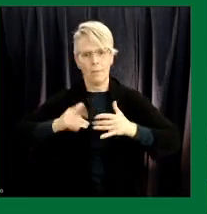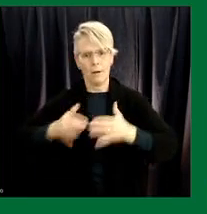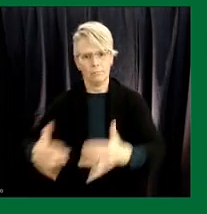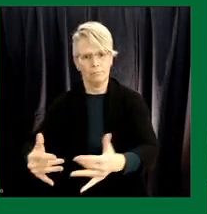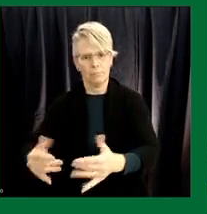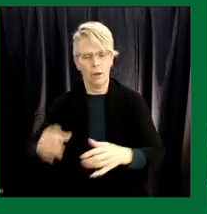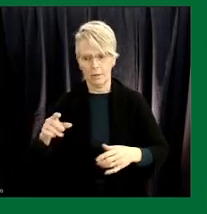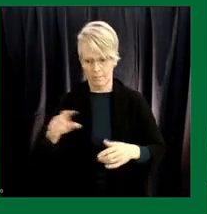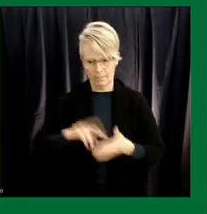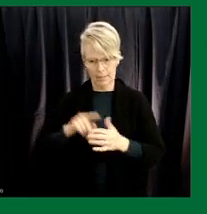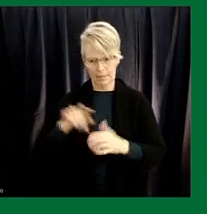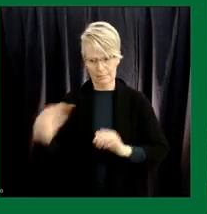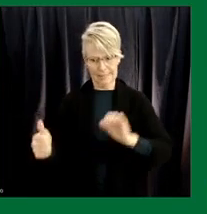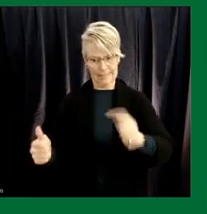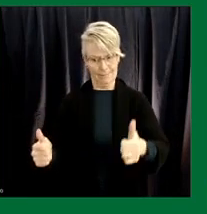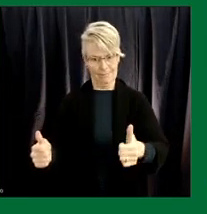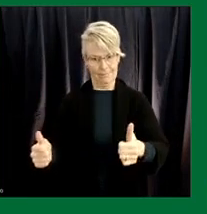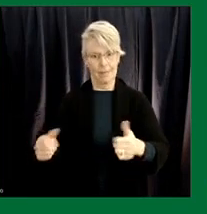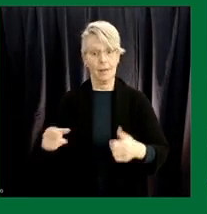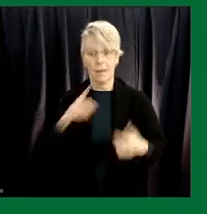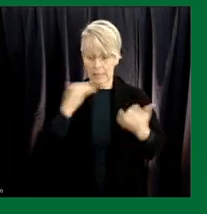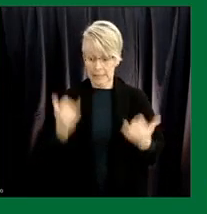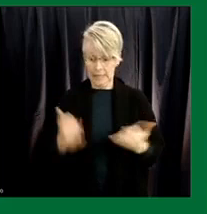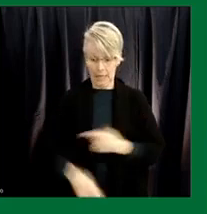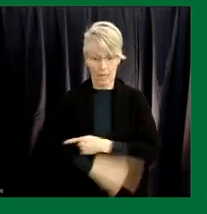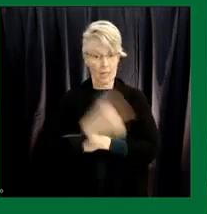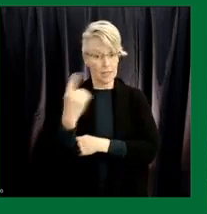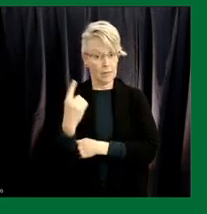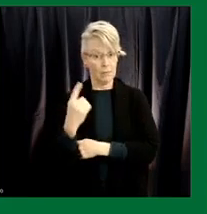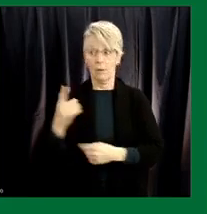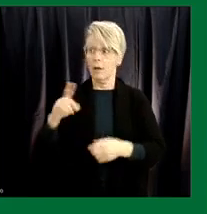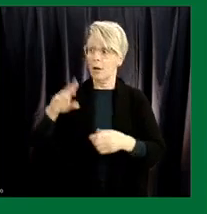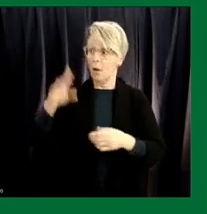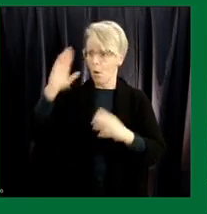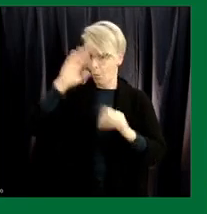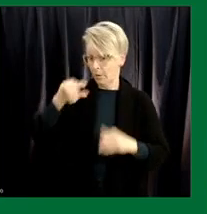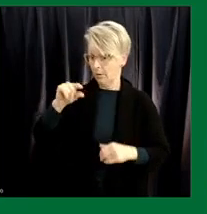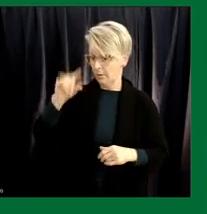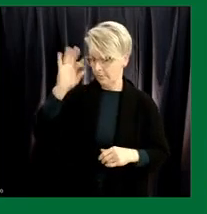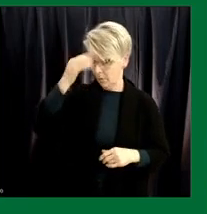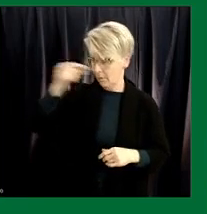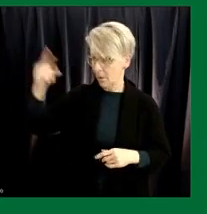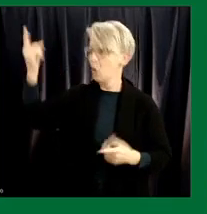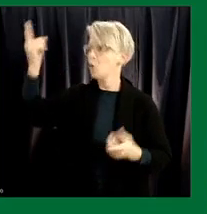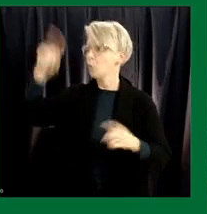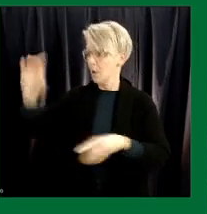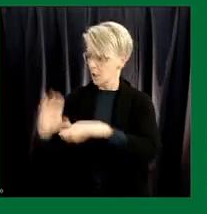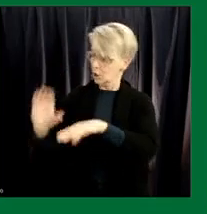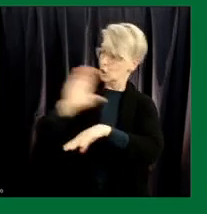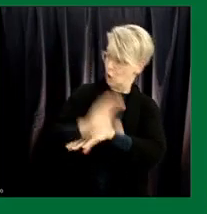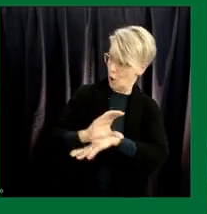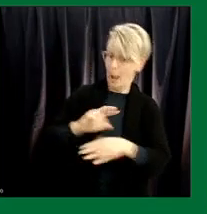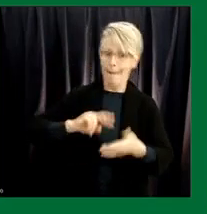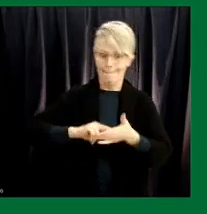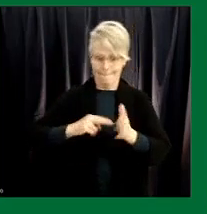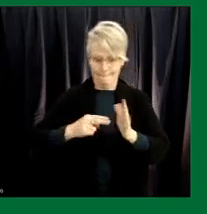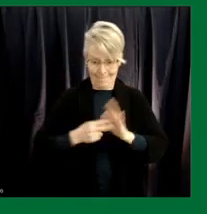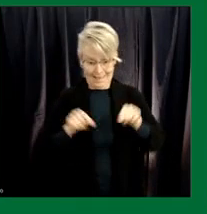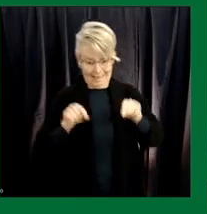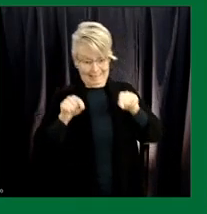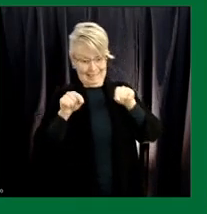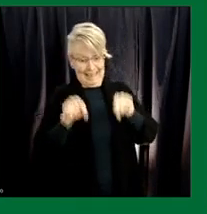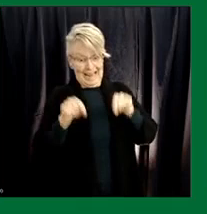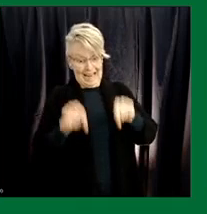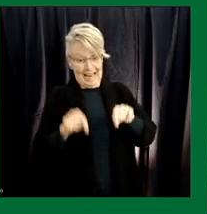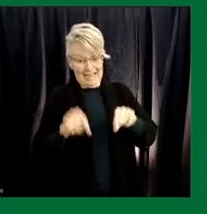place. What today's announcement and then hopefully the commitment from the federal government will allow us to do is now build on that existing